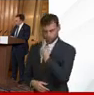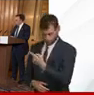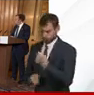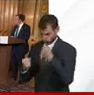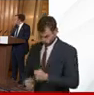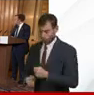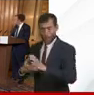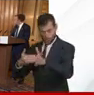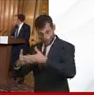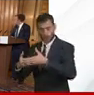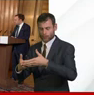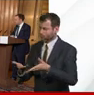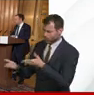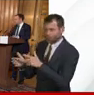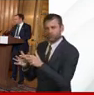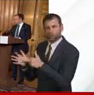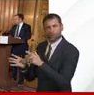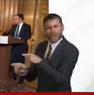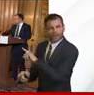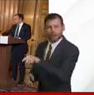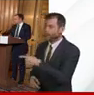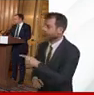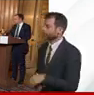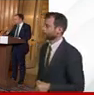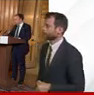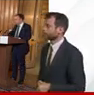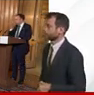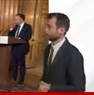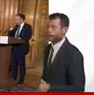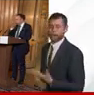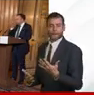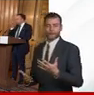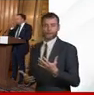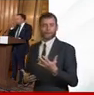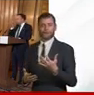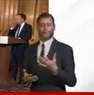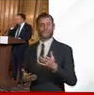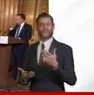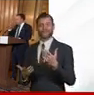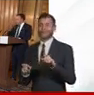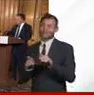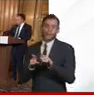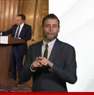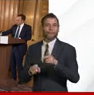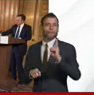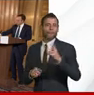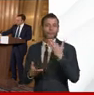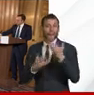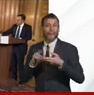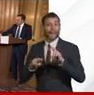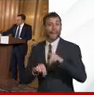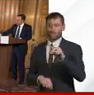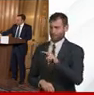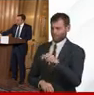closures uh as well Jenny so so same principles apply I think um obviously if people uh don't feel safe in their work